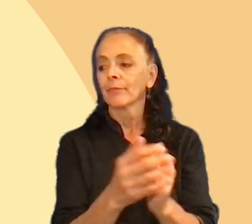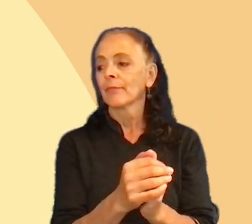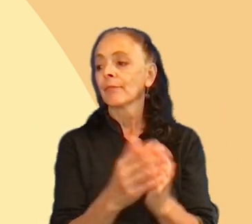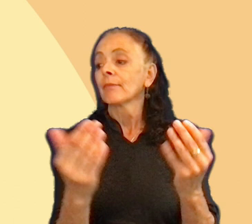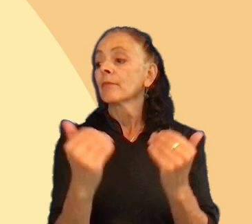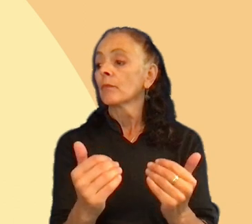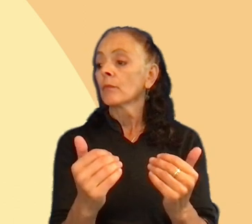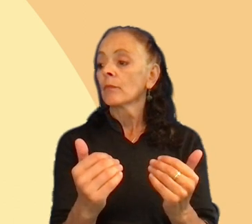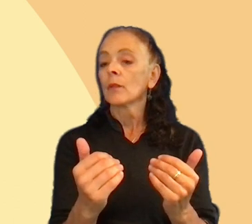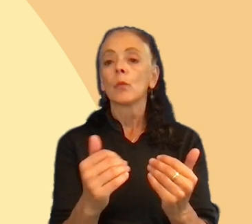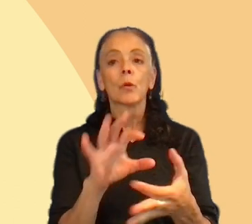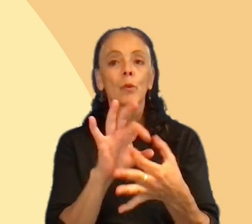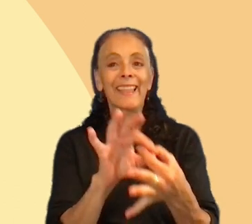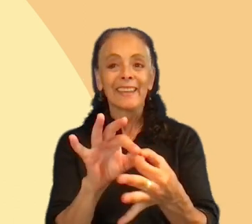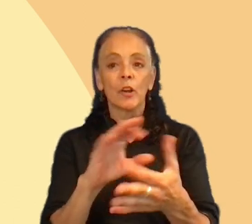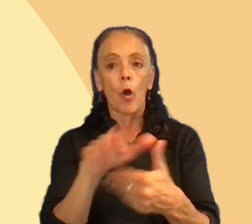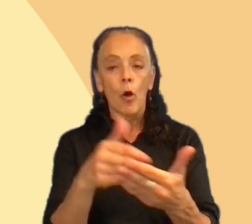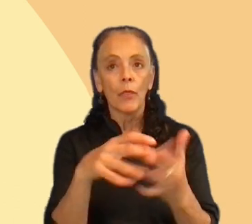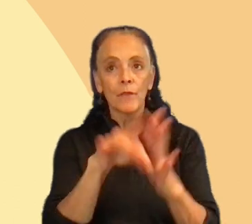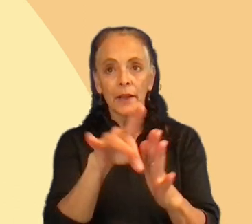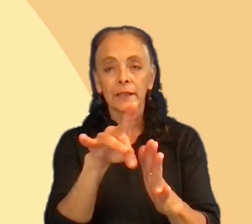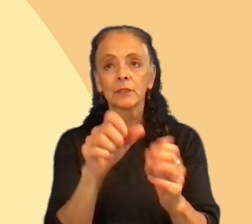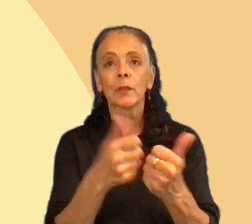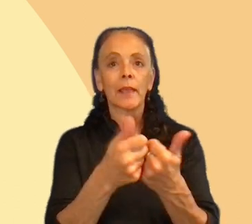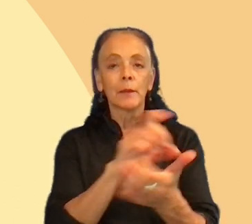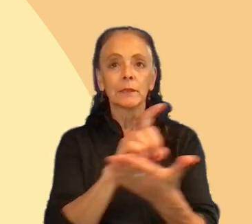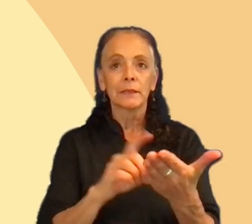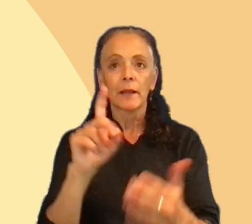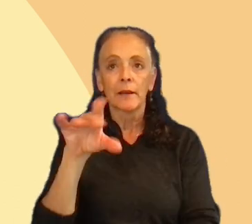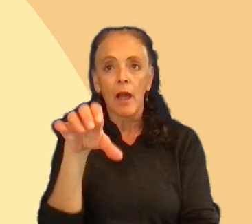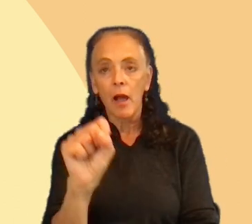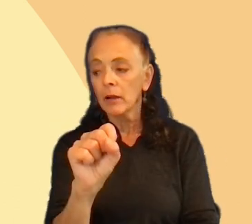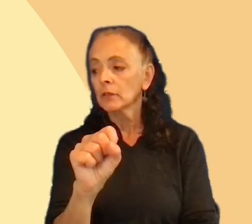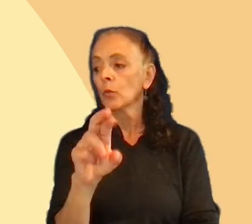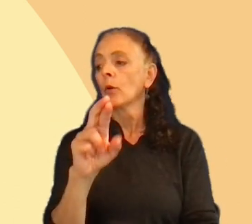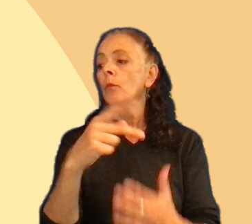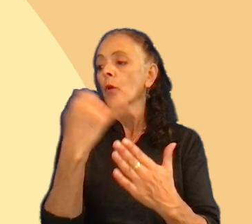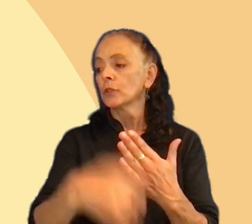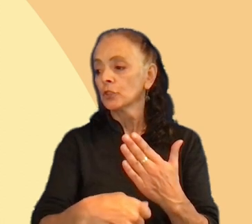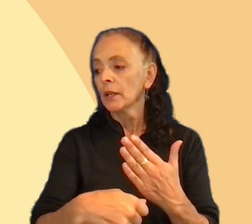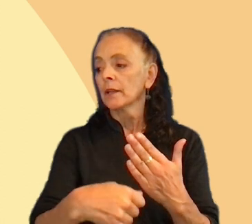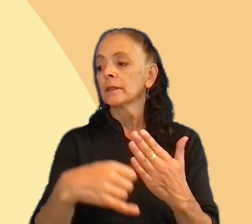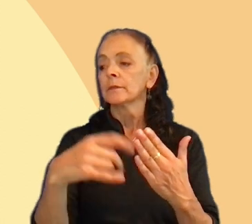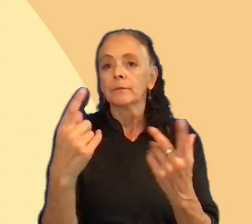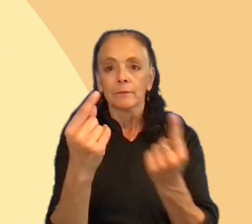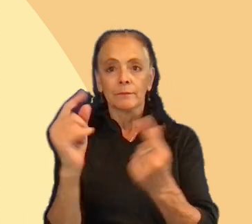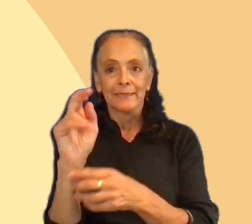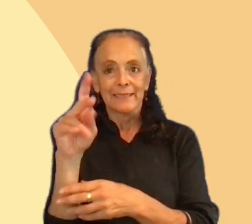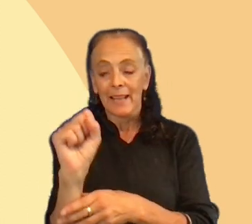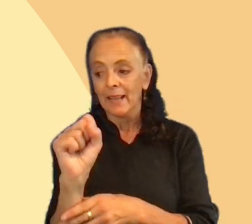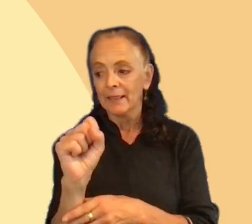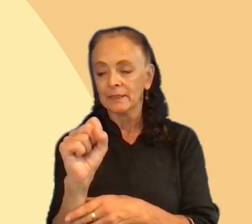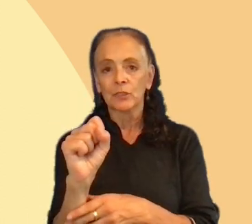We related all the findings with game design documents or project tasks. So, they are